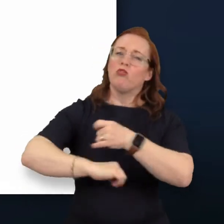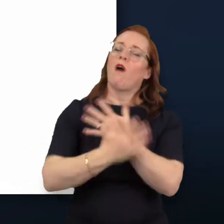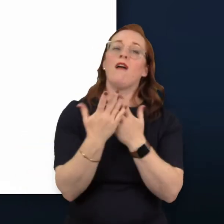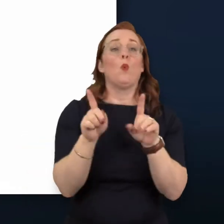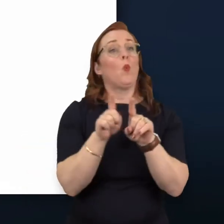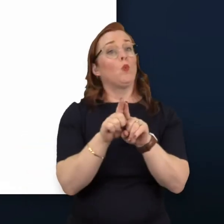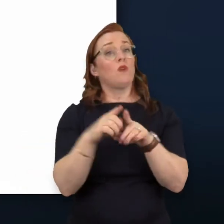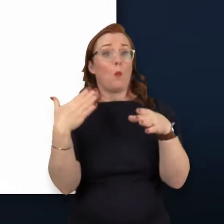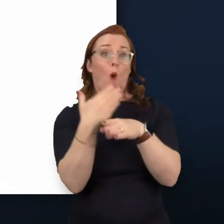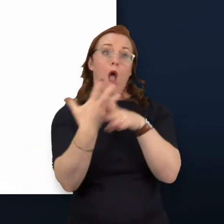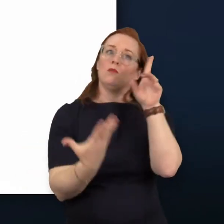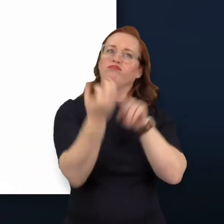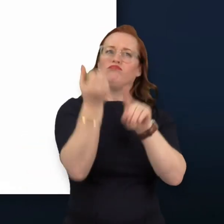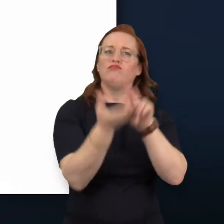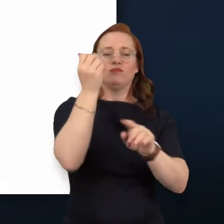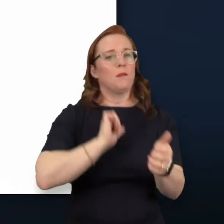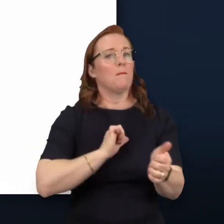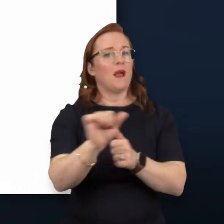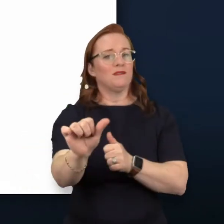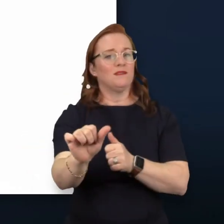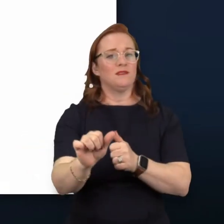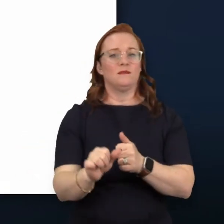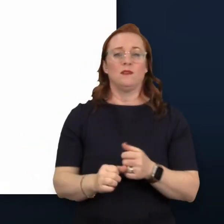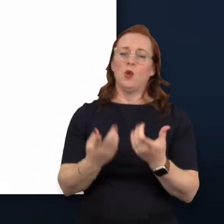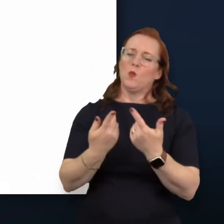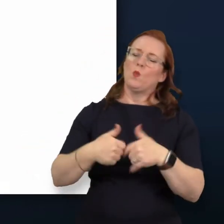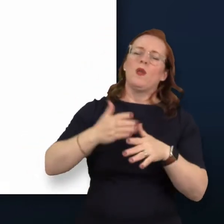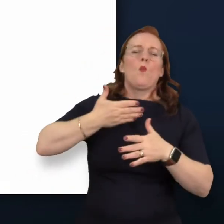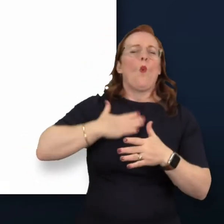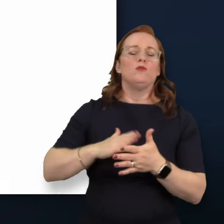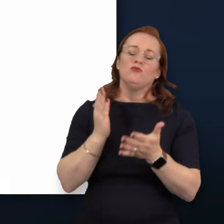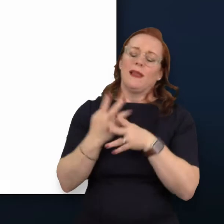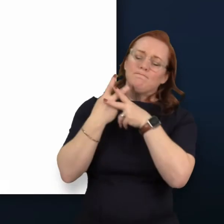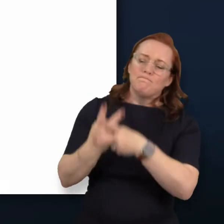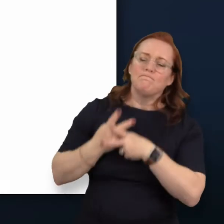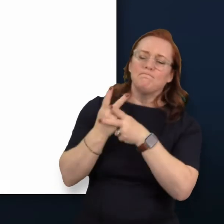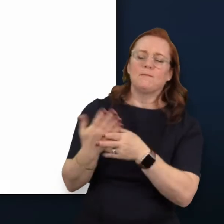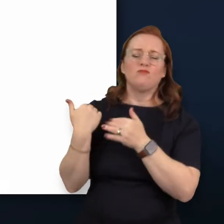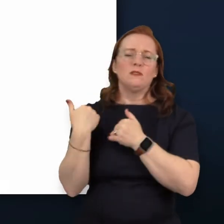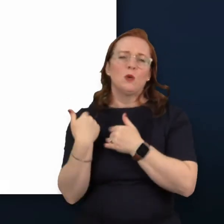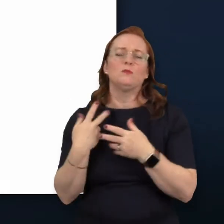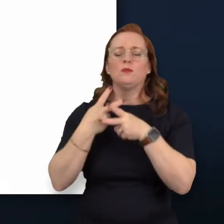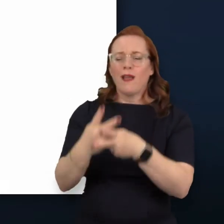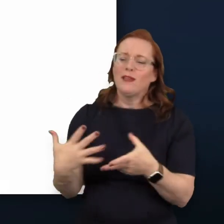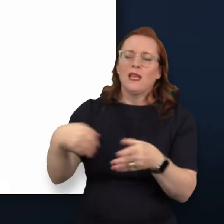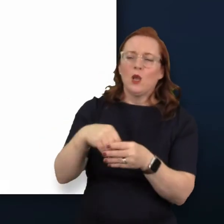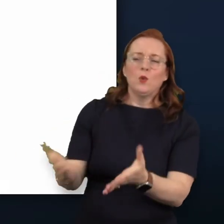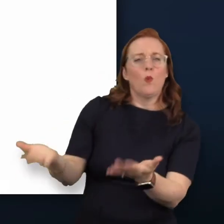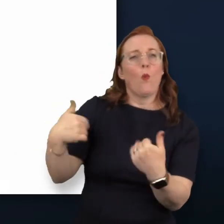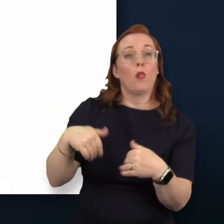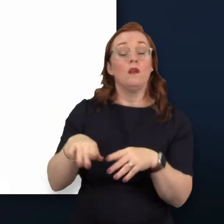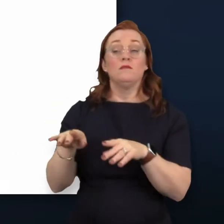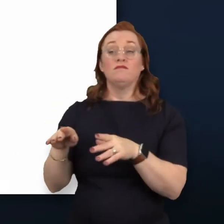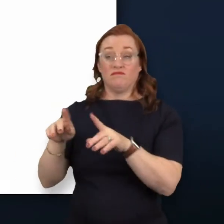outcomes in our work. We want to be a responsible, inclusive and caring employer. But this